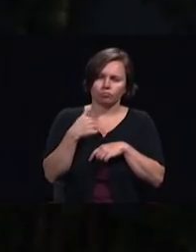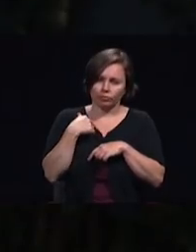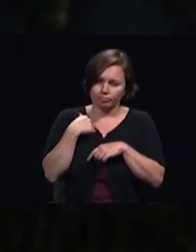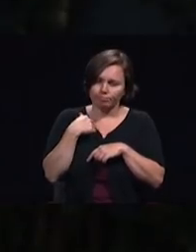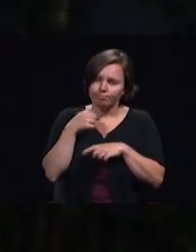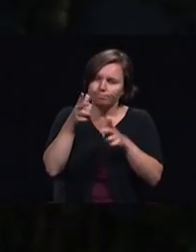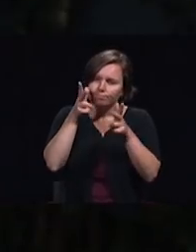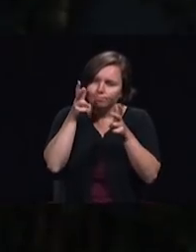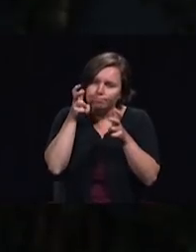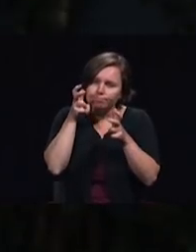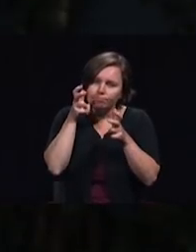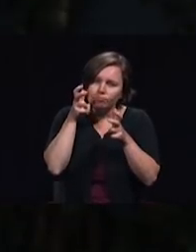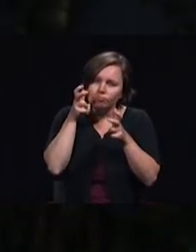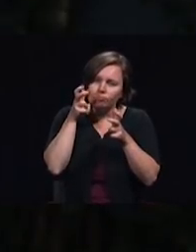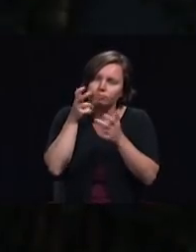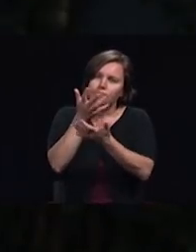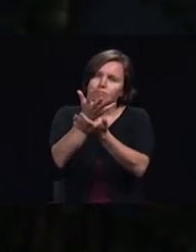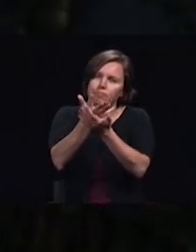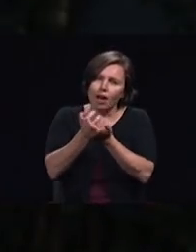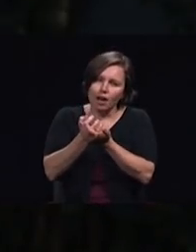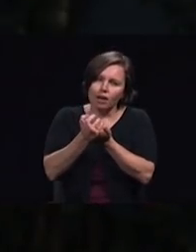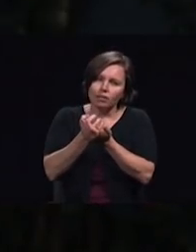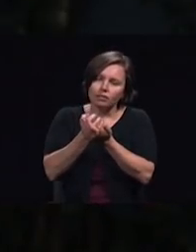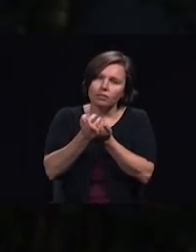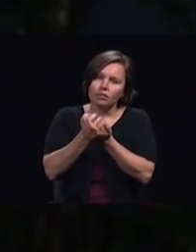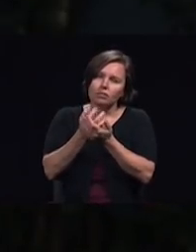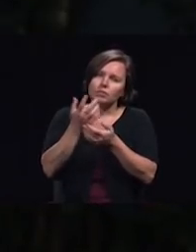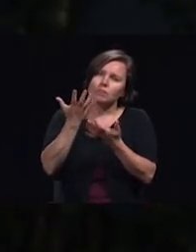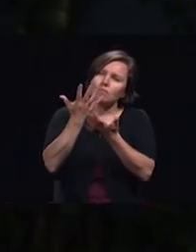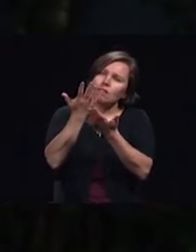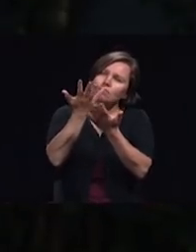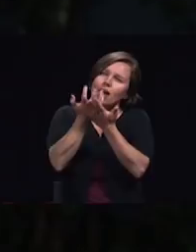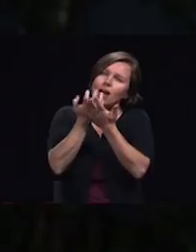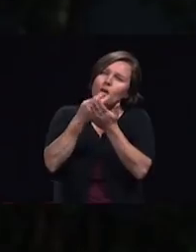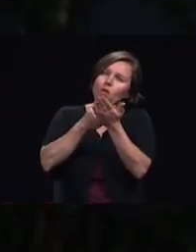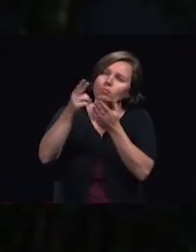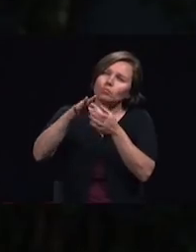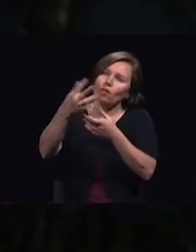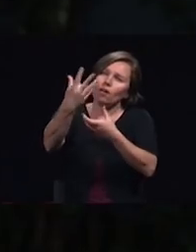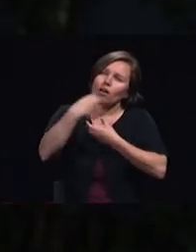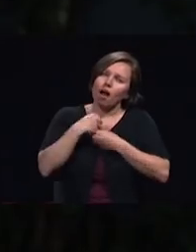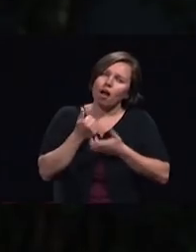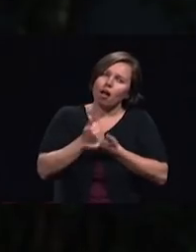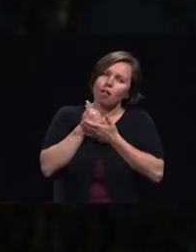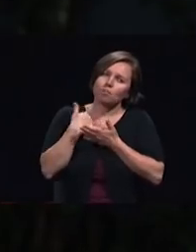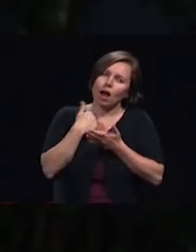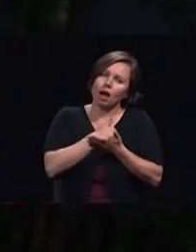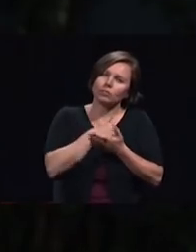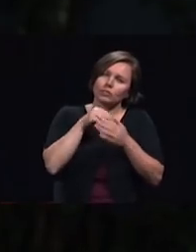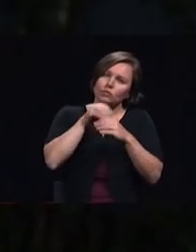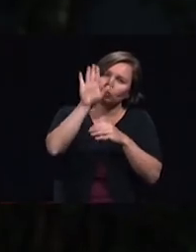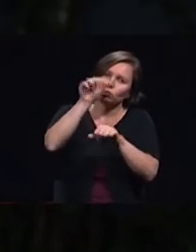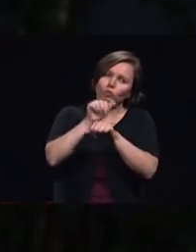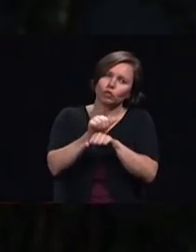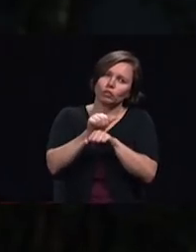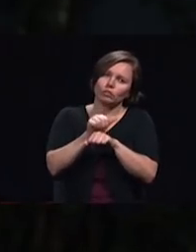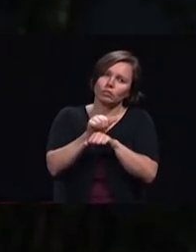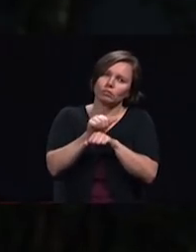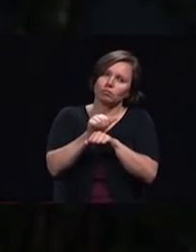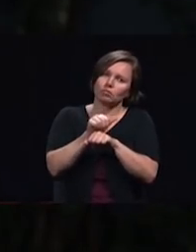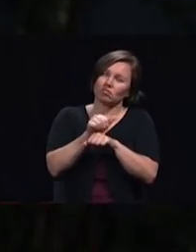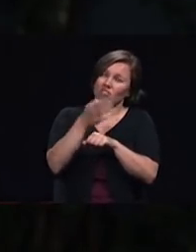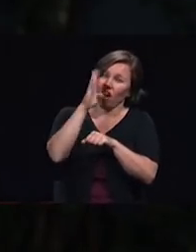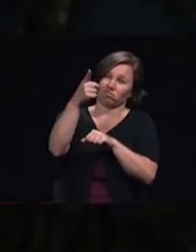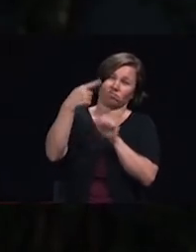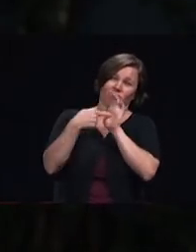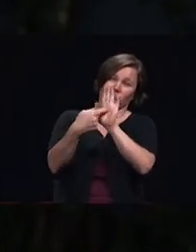Spirit in accomplishing these instructions God's directives are plain from that marvelous compilation medical